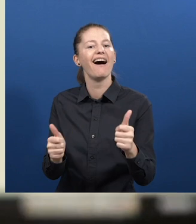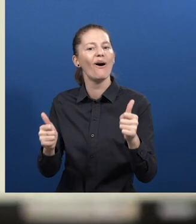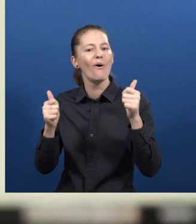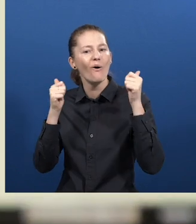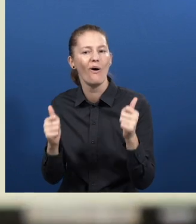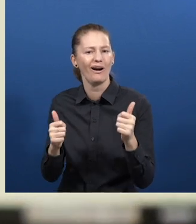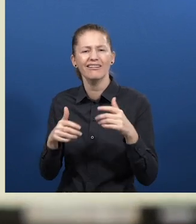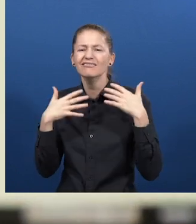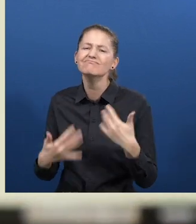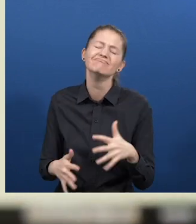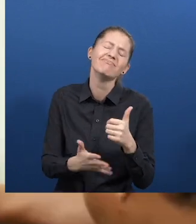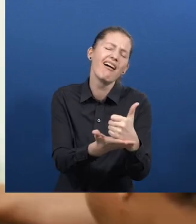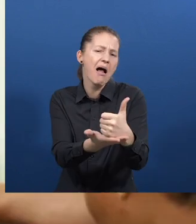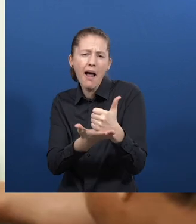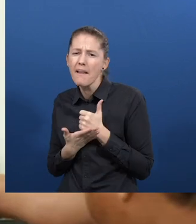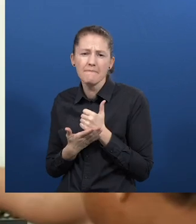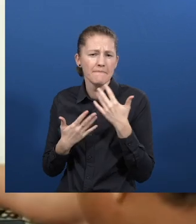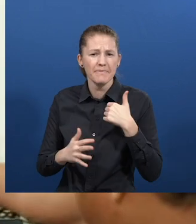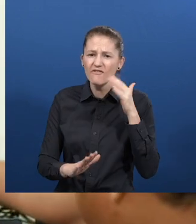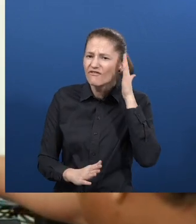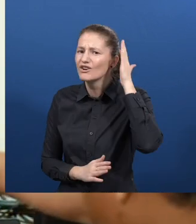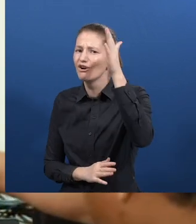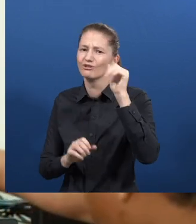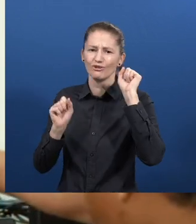to the present and visualize the replication.